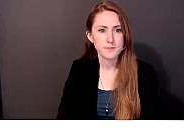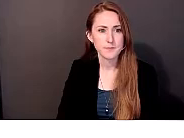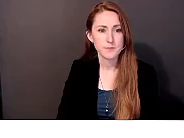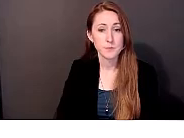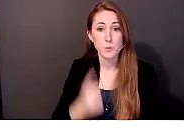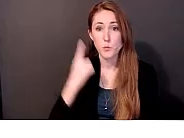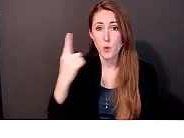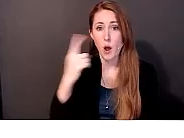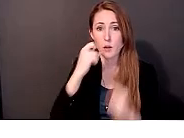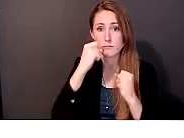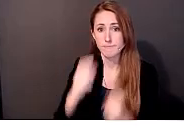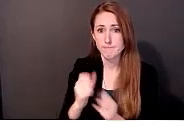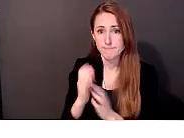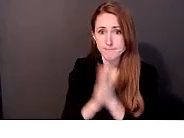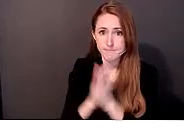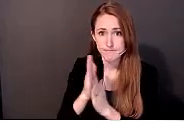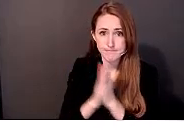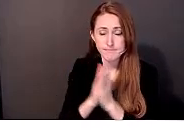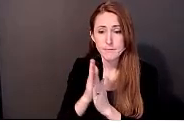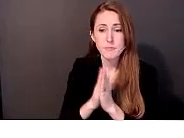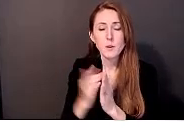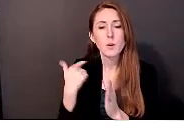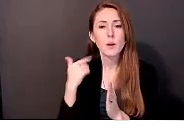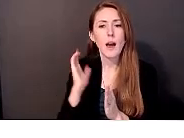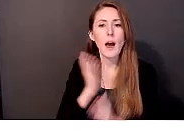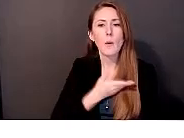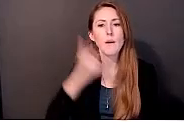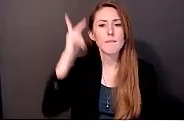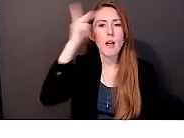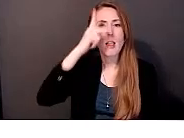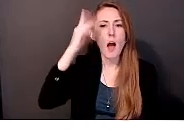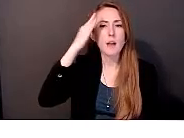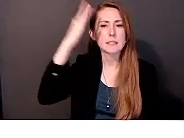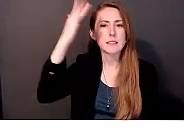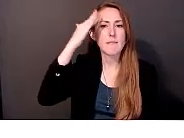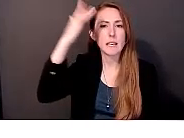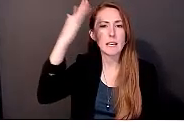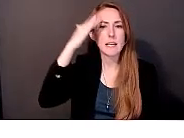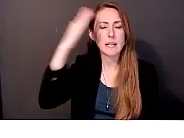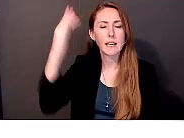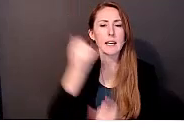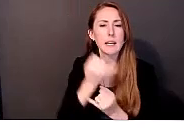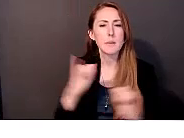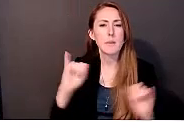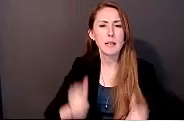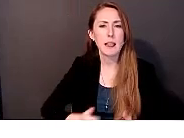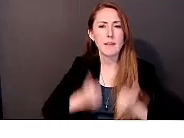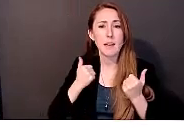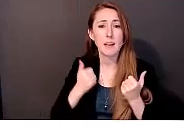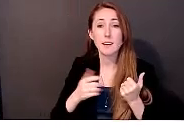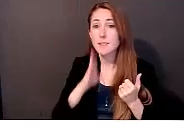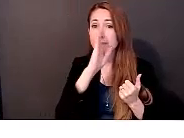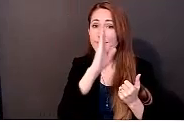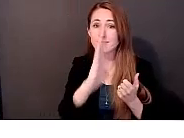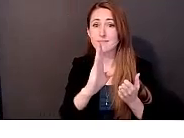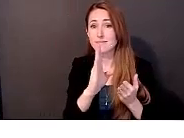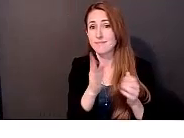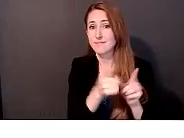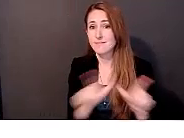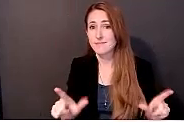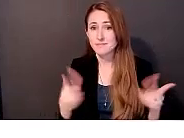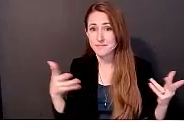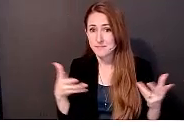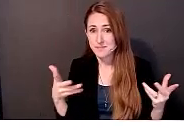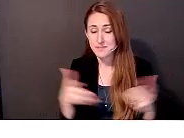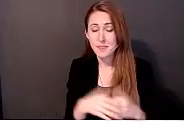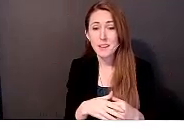have the independent living philosophy, which I like to say in plain language as the person who comes in the